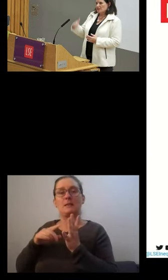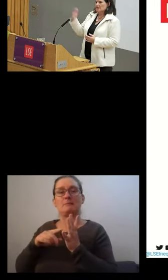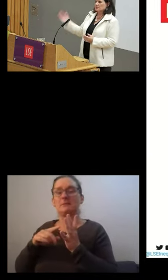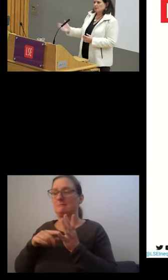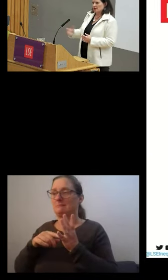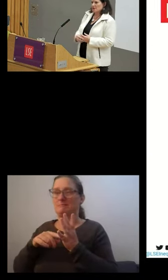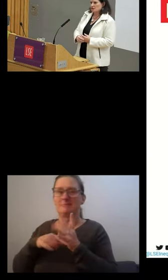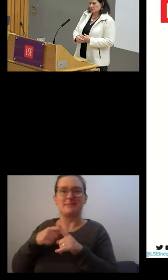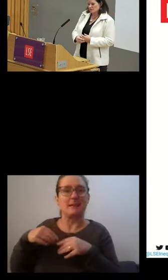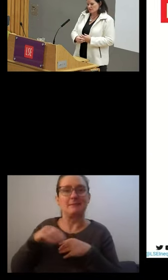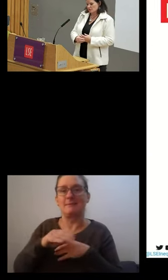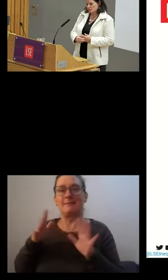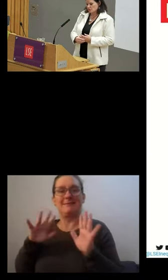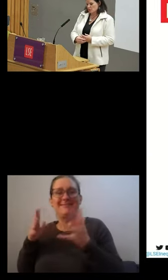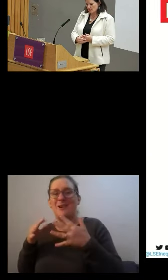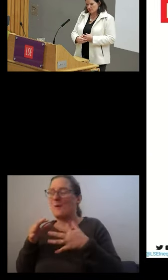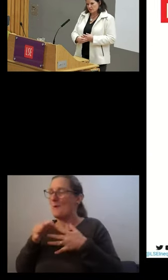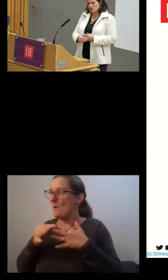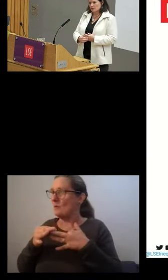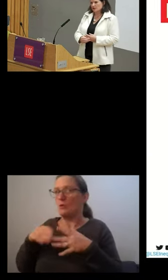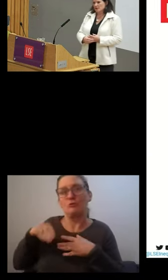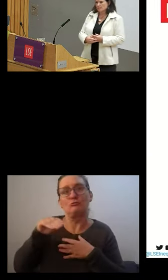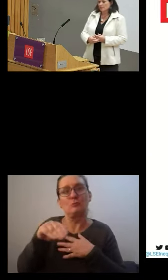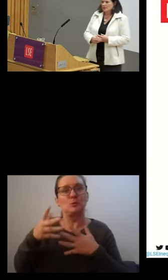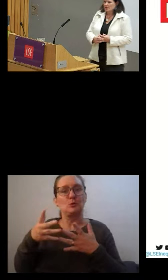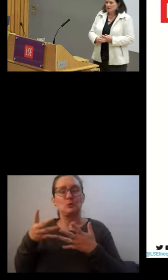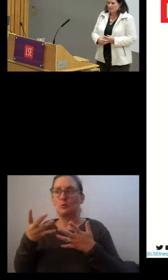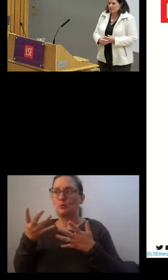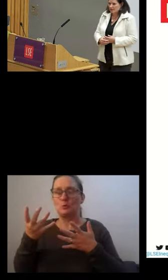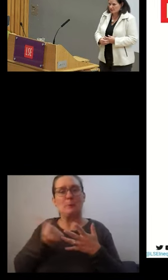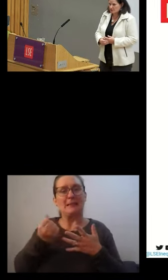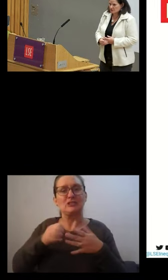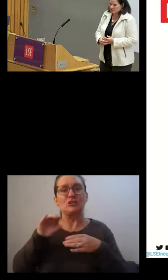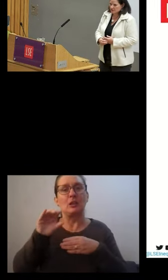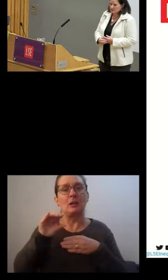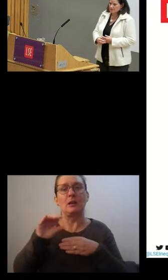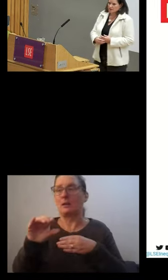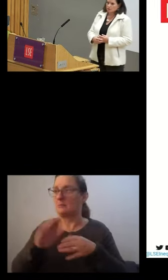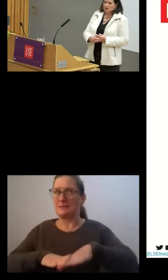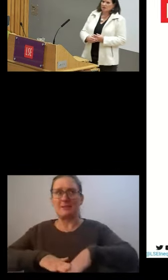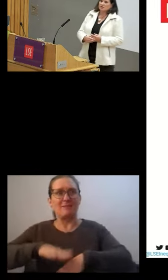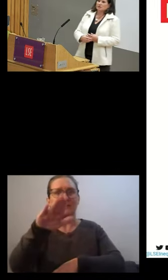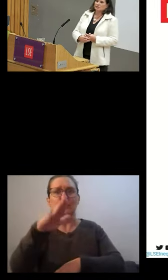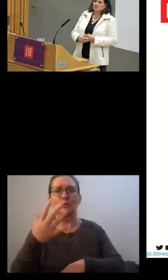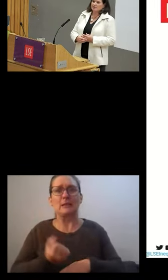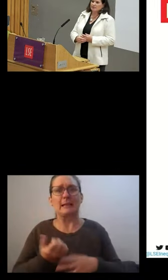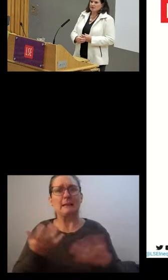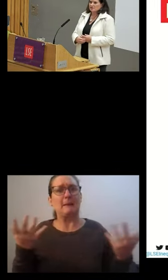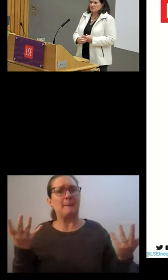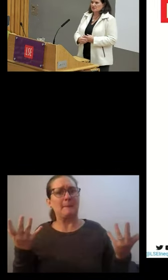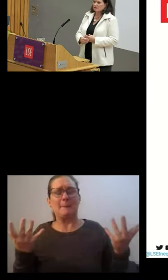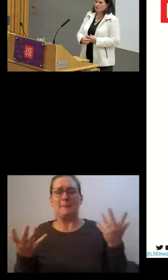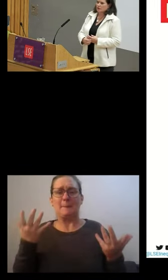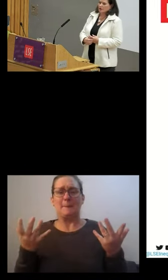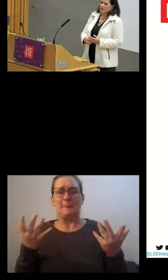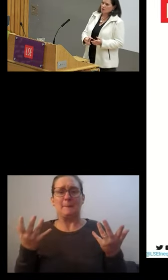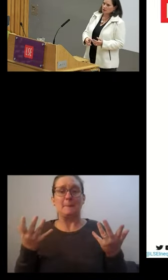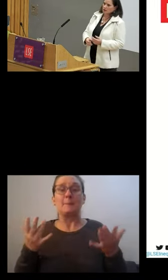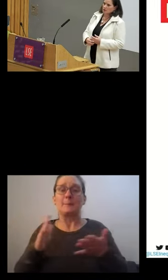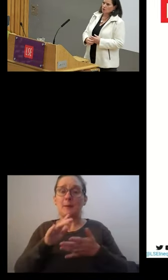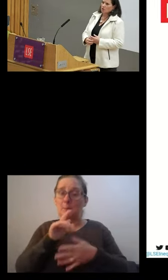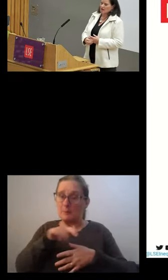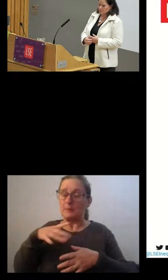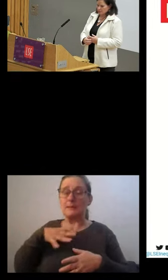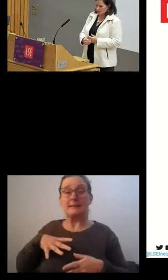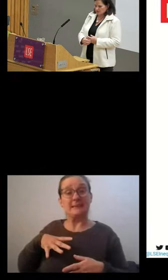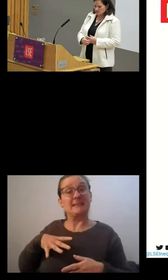that has implications for their future income and may lead to the fact that workers need to receive benefits even though they are